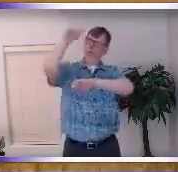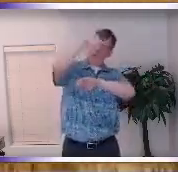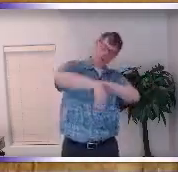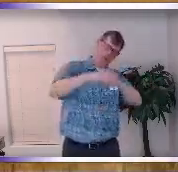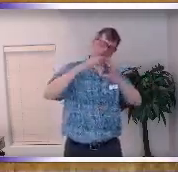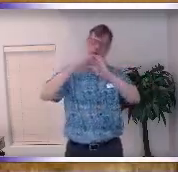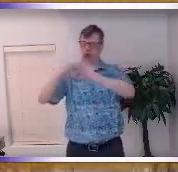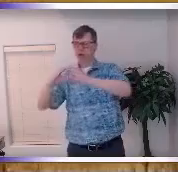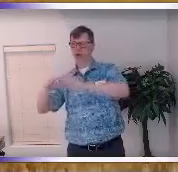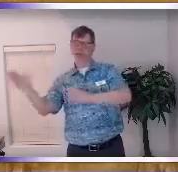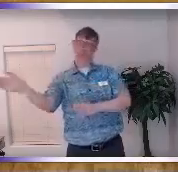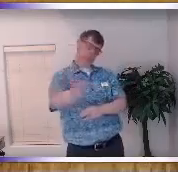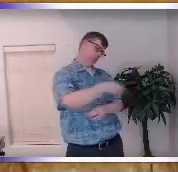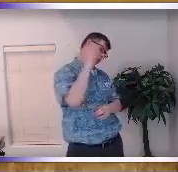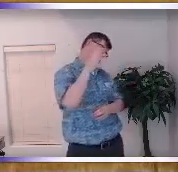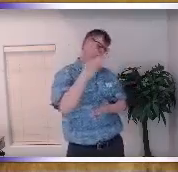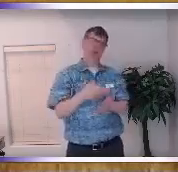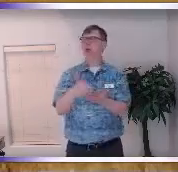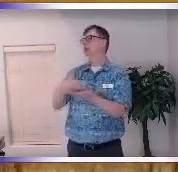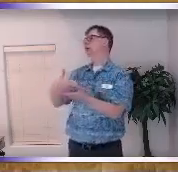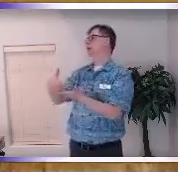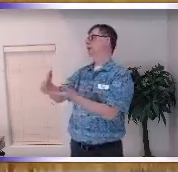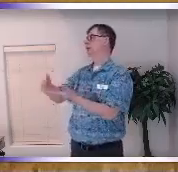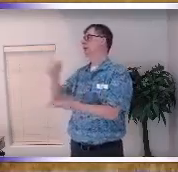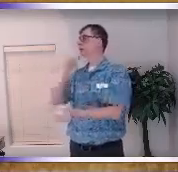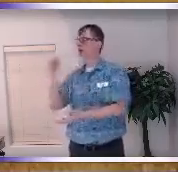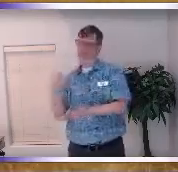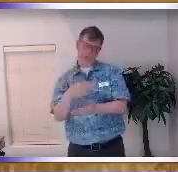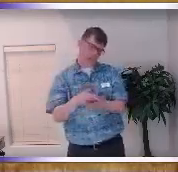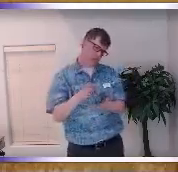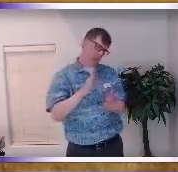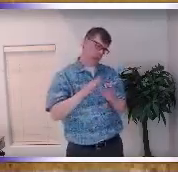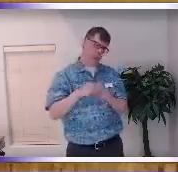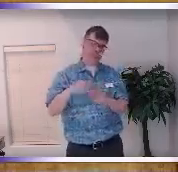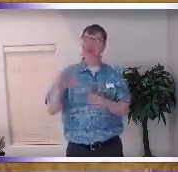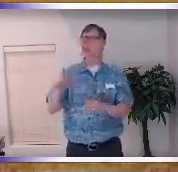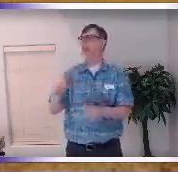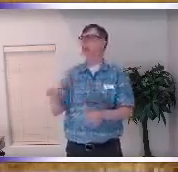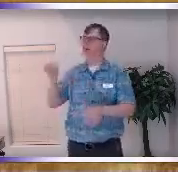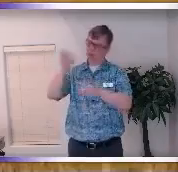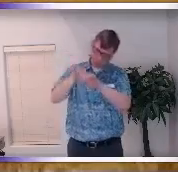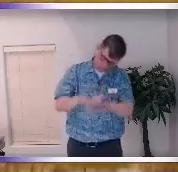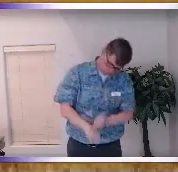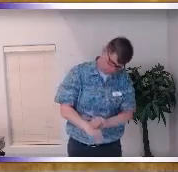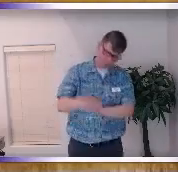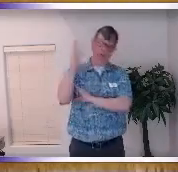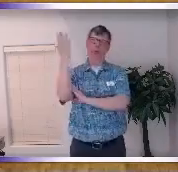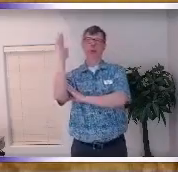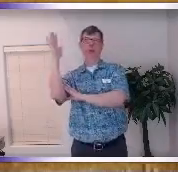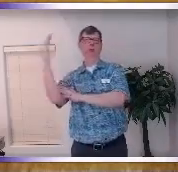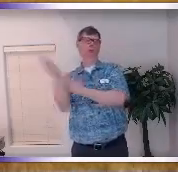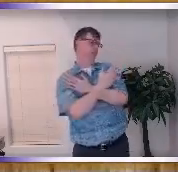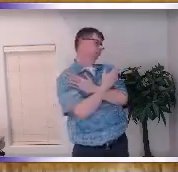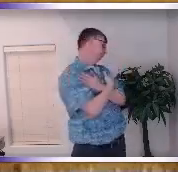are that we're dealt but there is one thing for sure no matter what cards that you are dealt the seed of light of